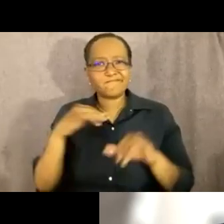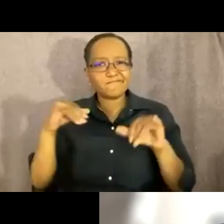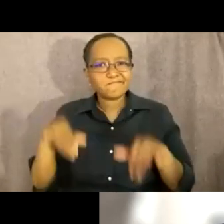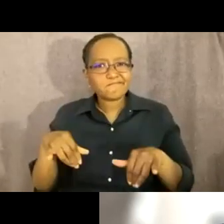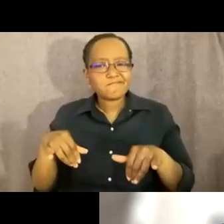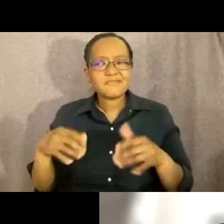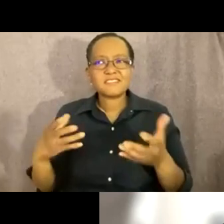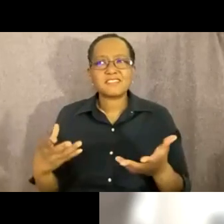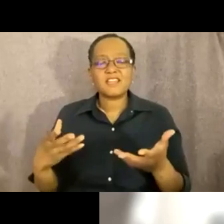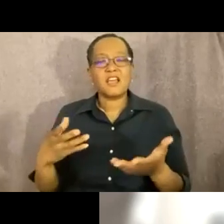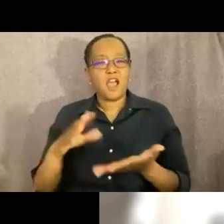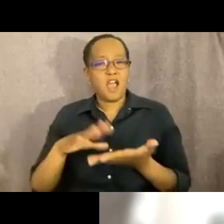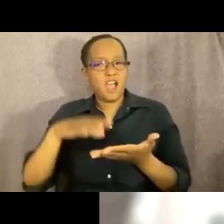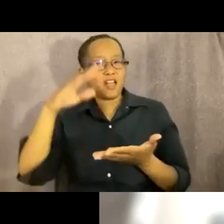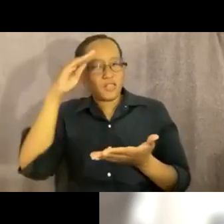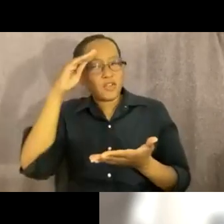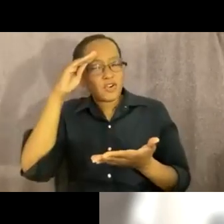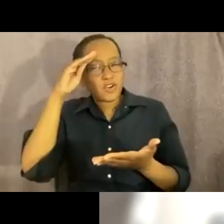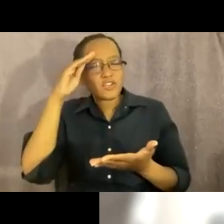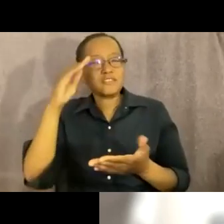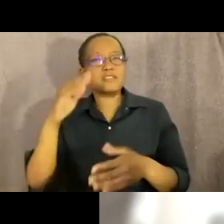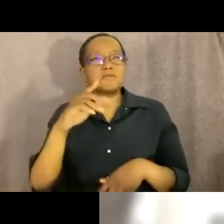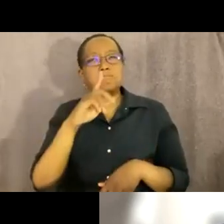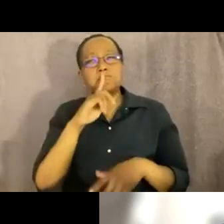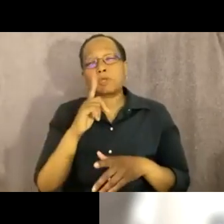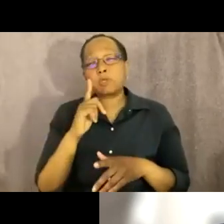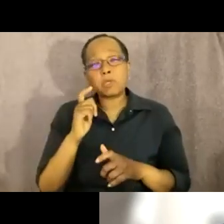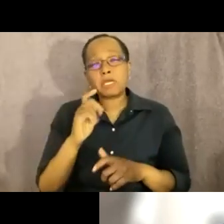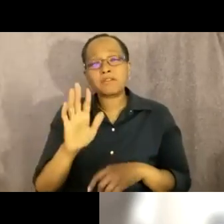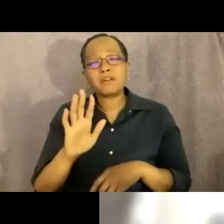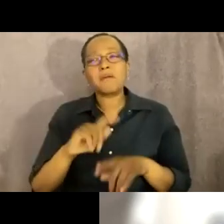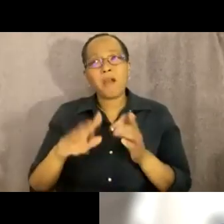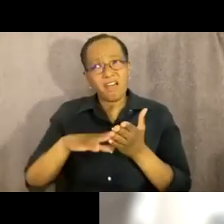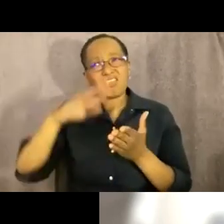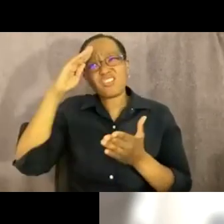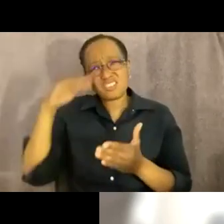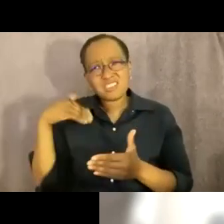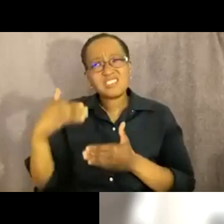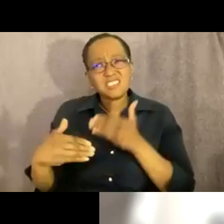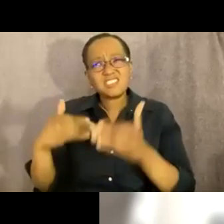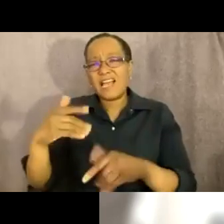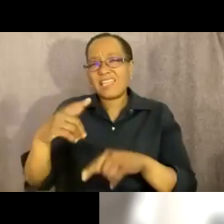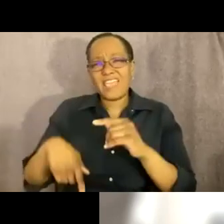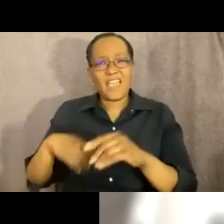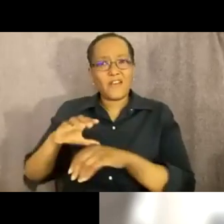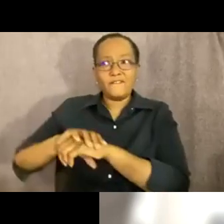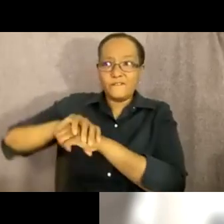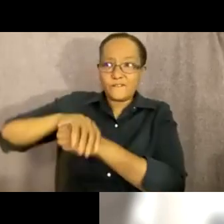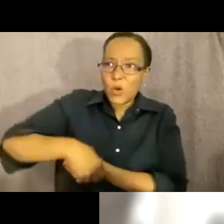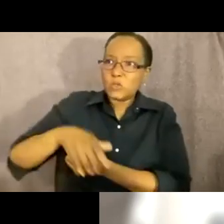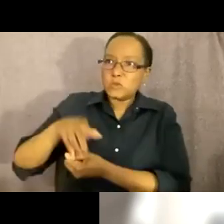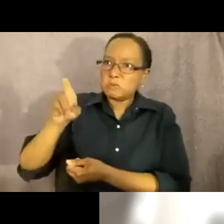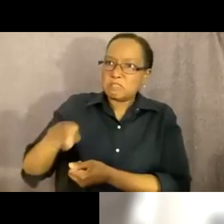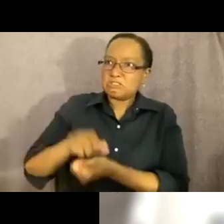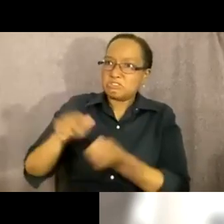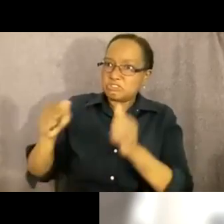not quickly i just i learned that you know i can't force i can't make people it just to change you know